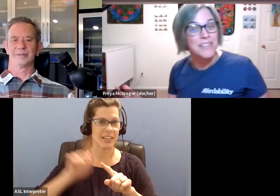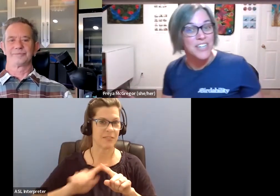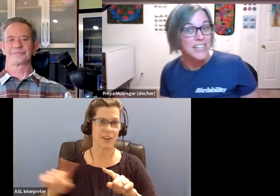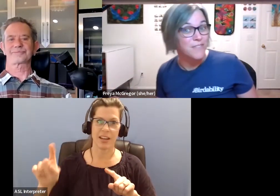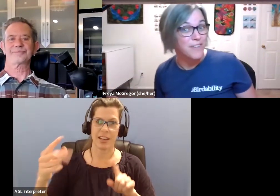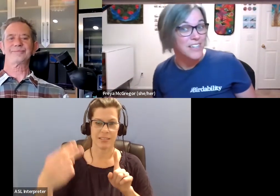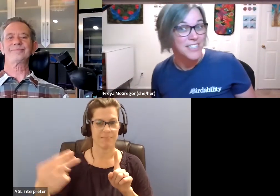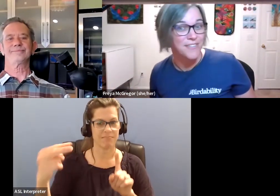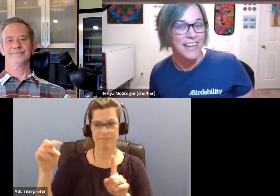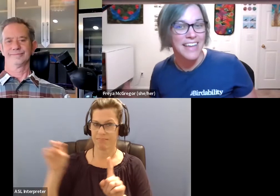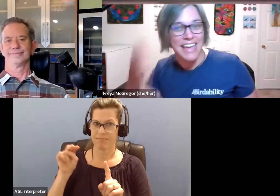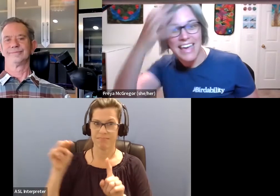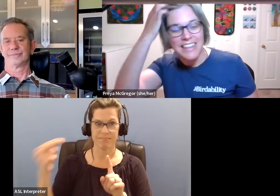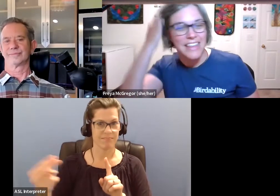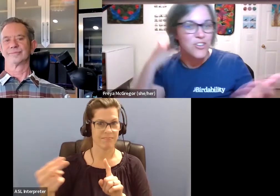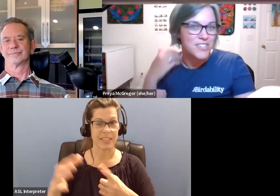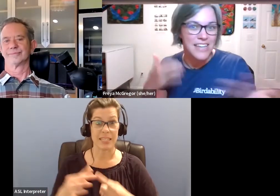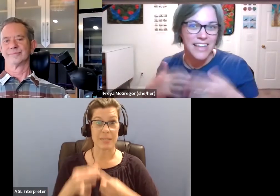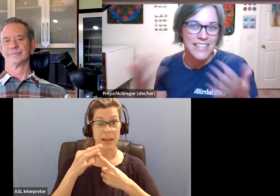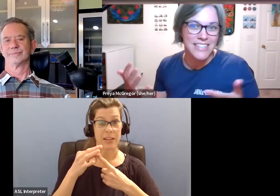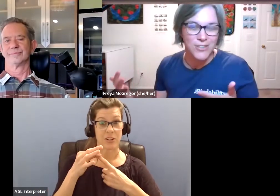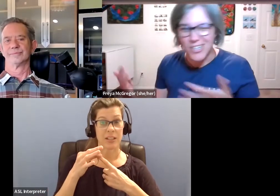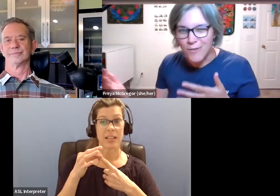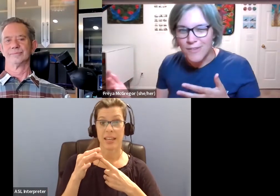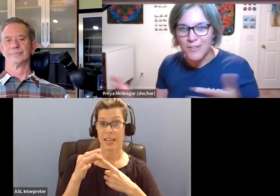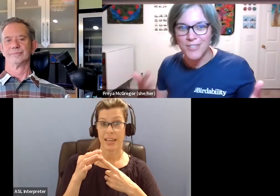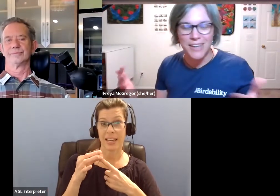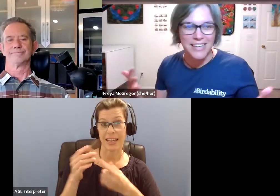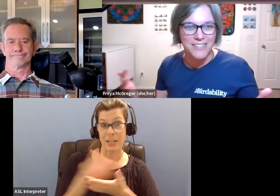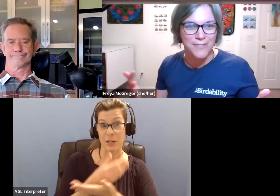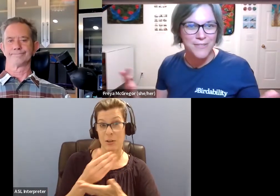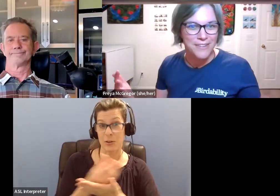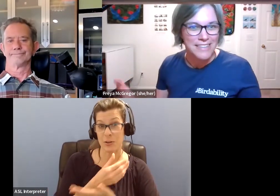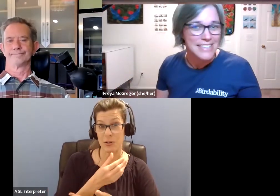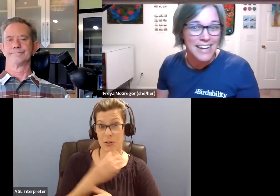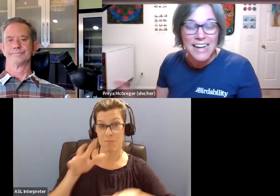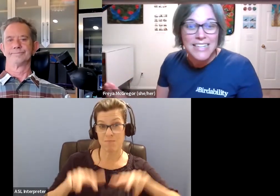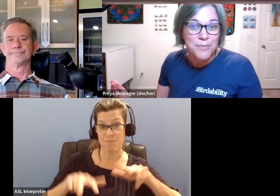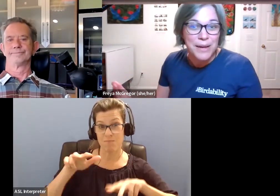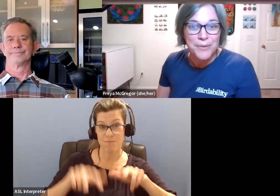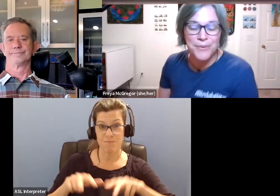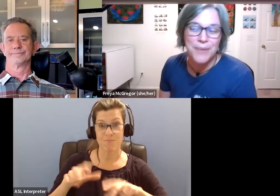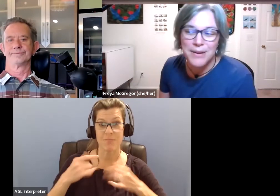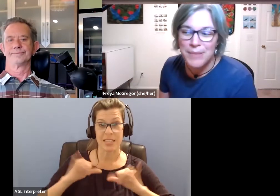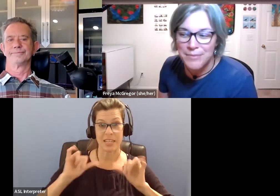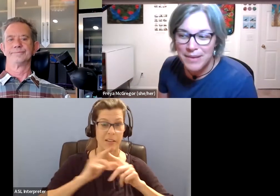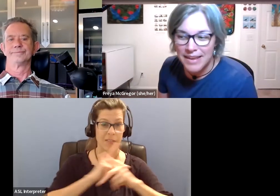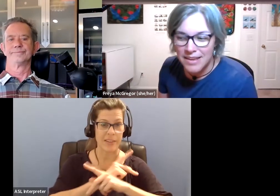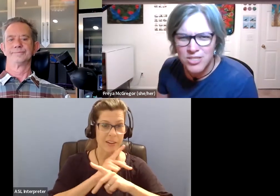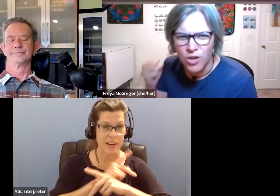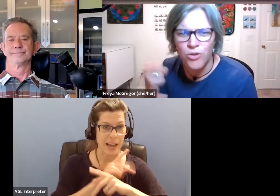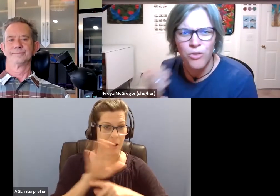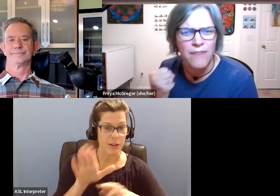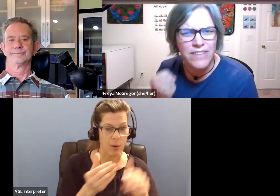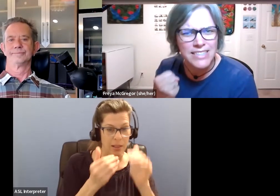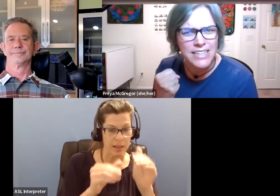especially with a change in function, right? Like that you just said, like, this is sort of new for you. So like, you're still figuring things out. And some people might be